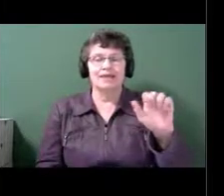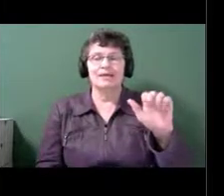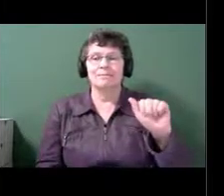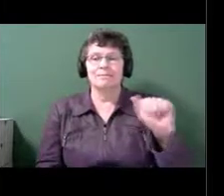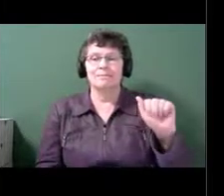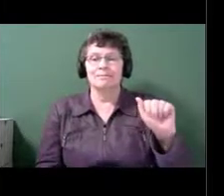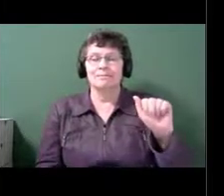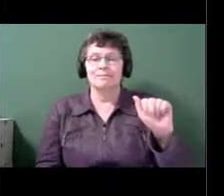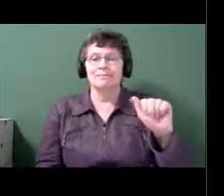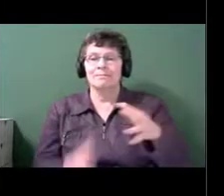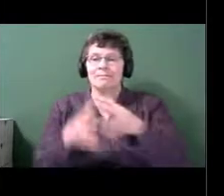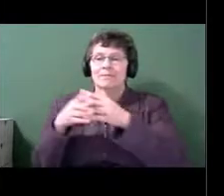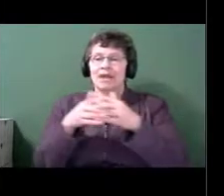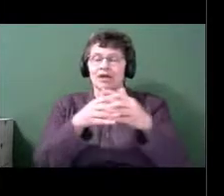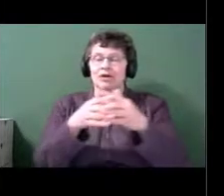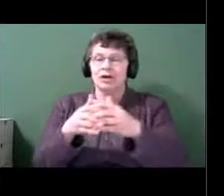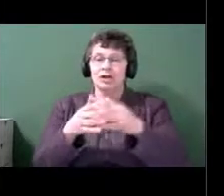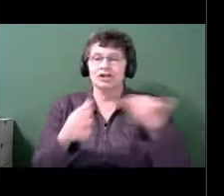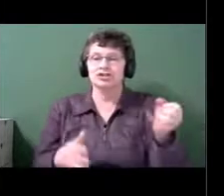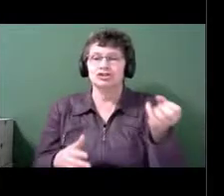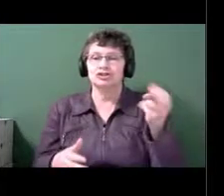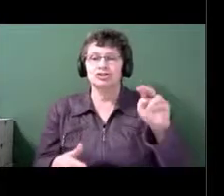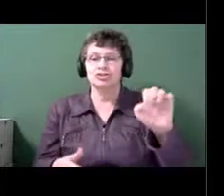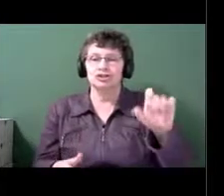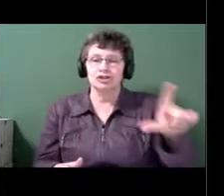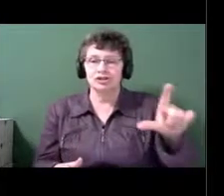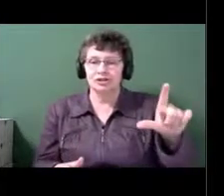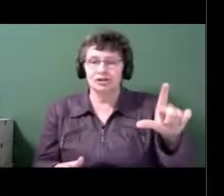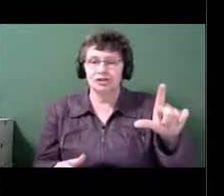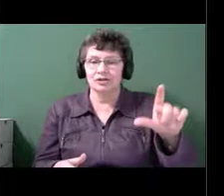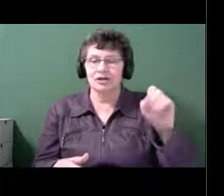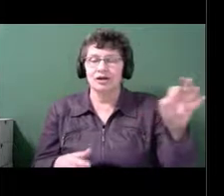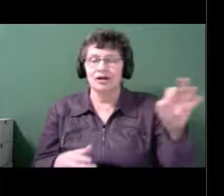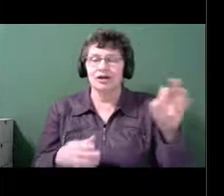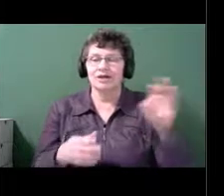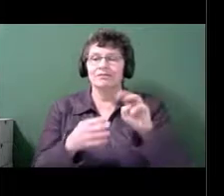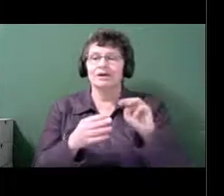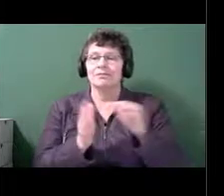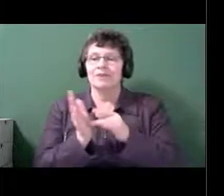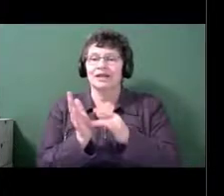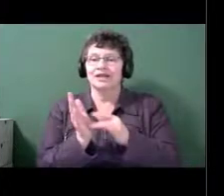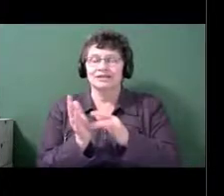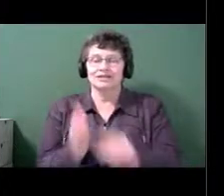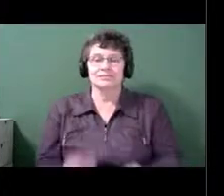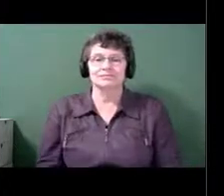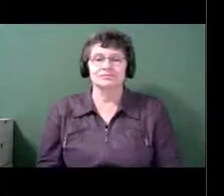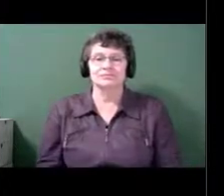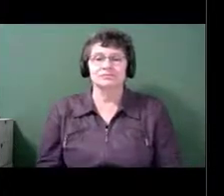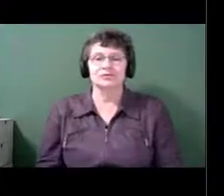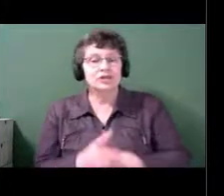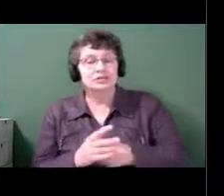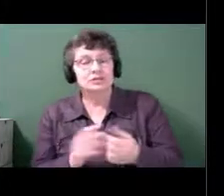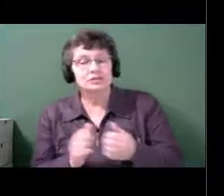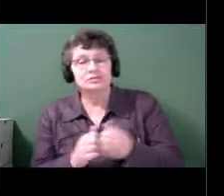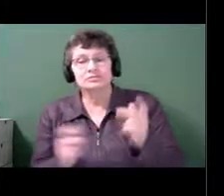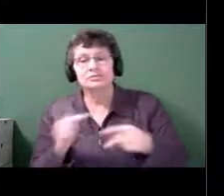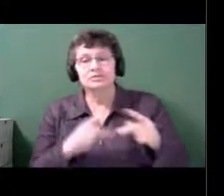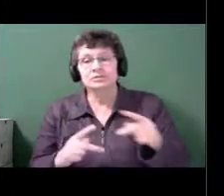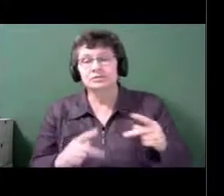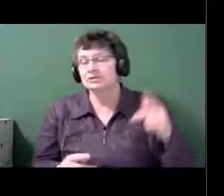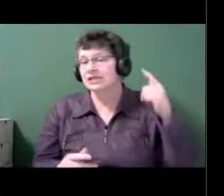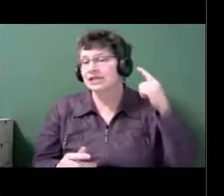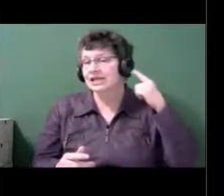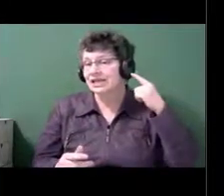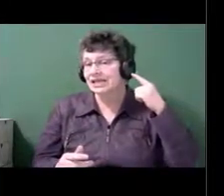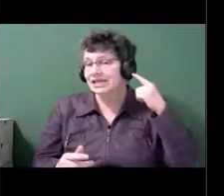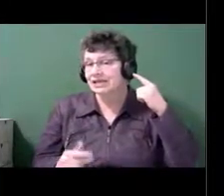And then it looked at their scores on the tests that some of you might have had when you were being diagnosed for